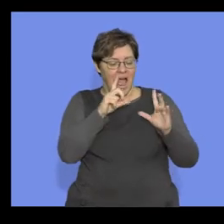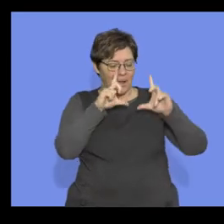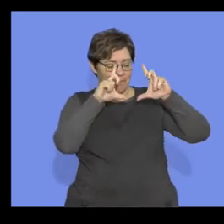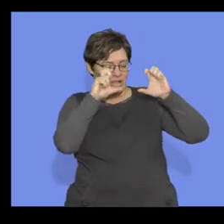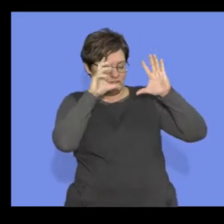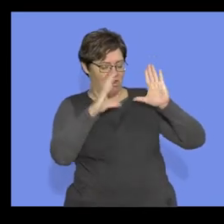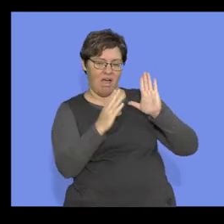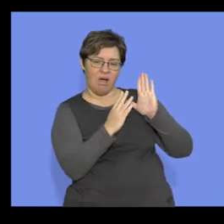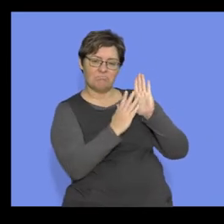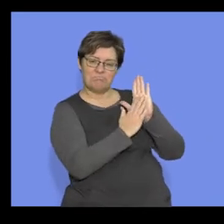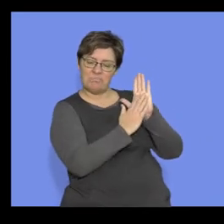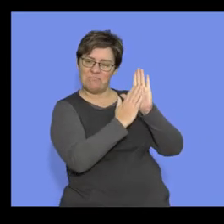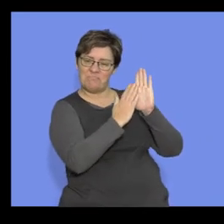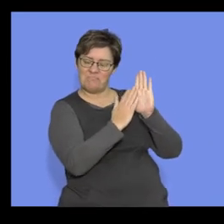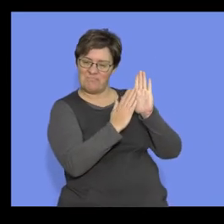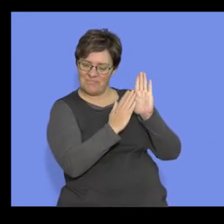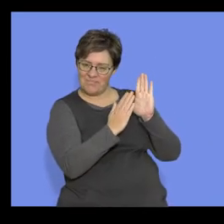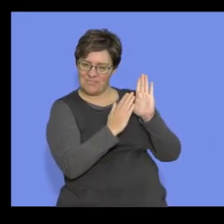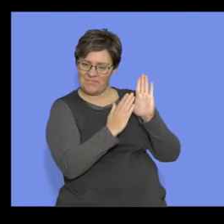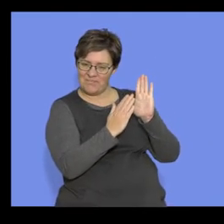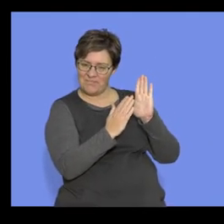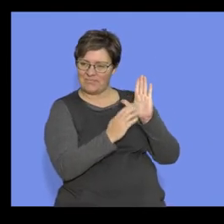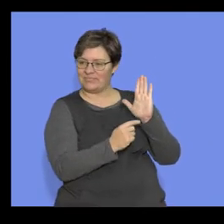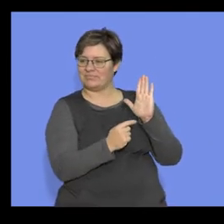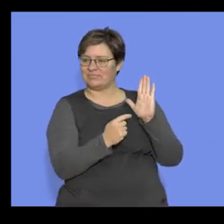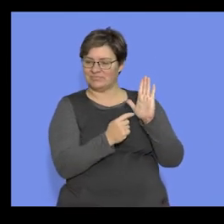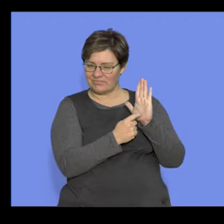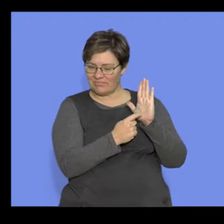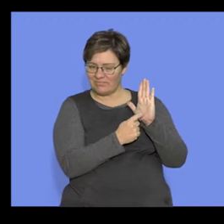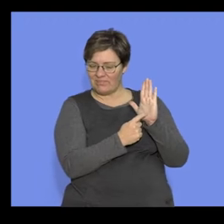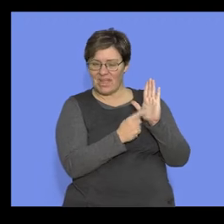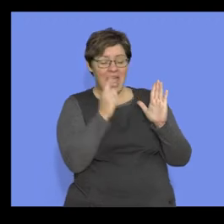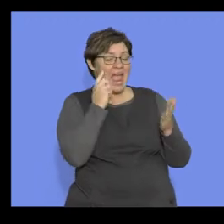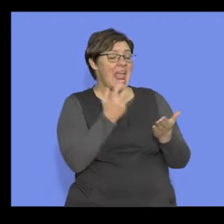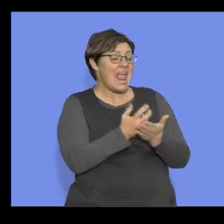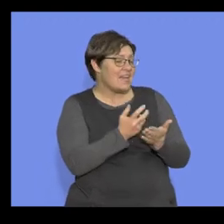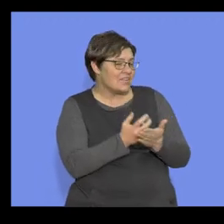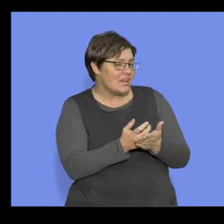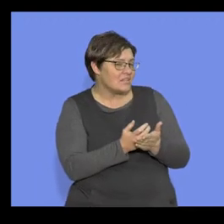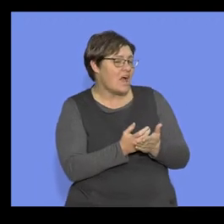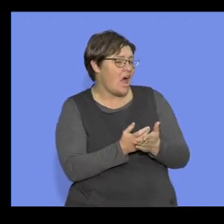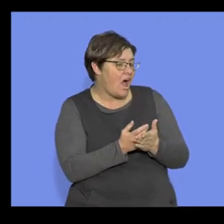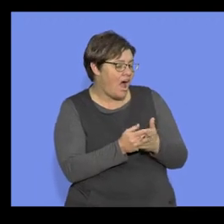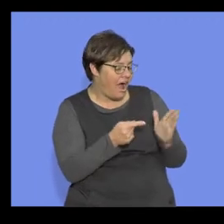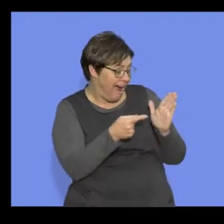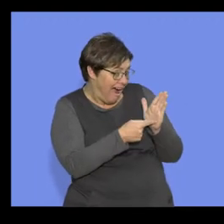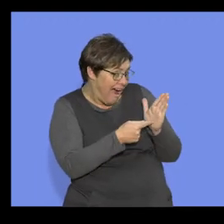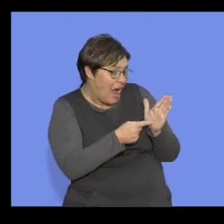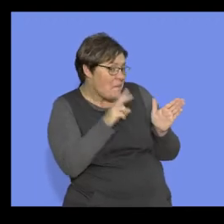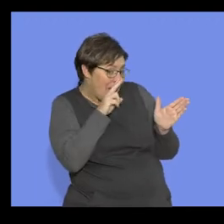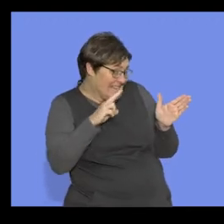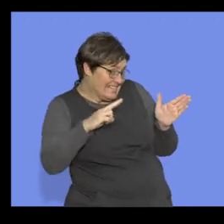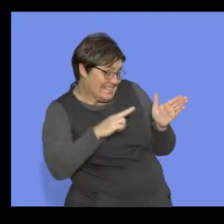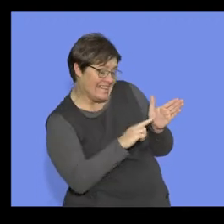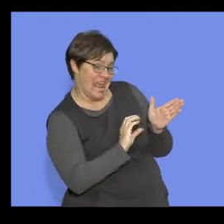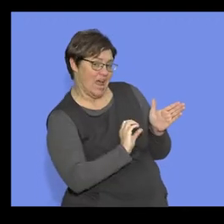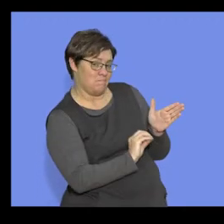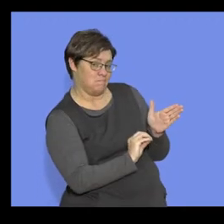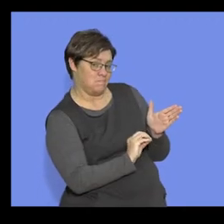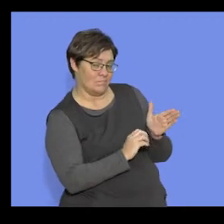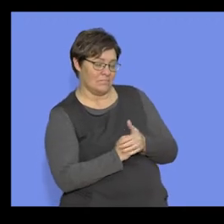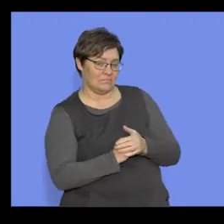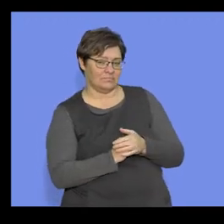behind. I think for a lot of us, this is the one piece of evidence we can cling to because we can see it.